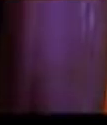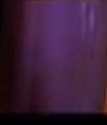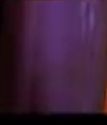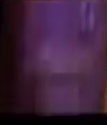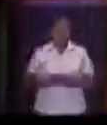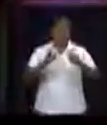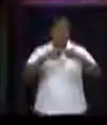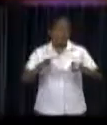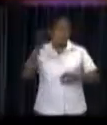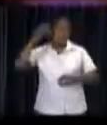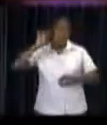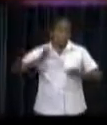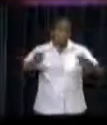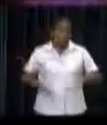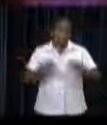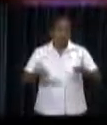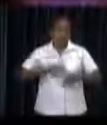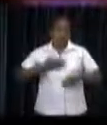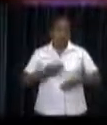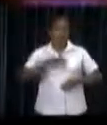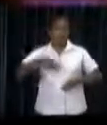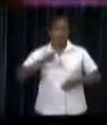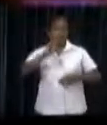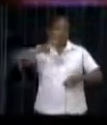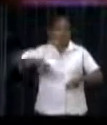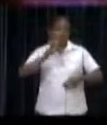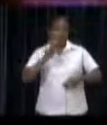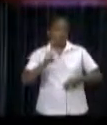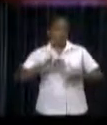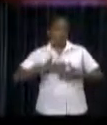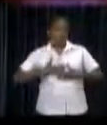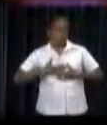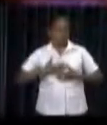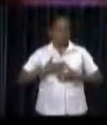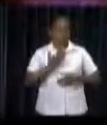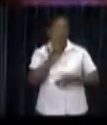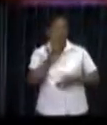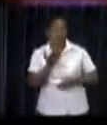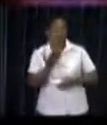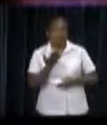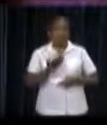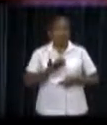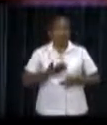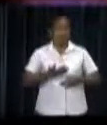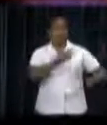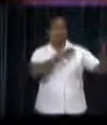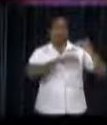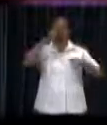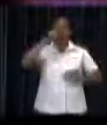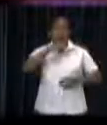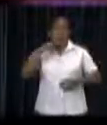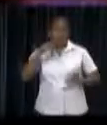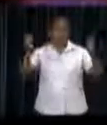On Monday, July 1, different cultural organizations have, in their own way, thanked their ancestors and heroes who have